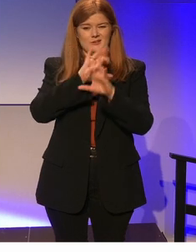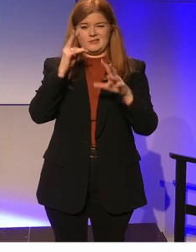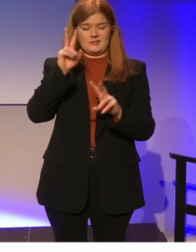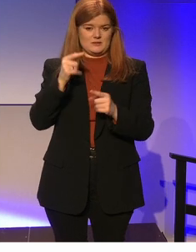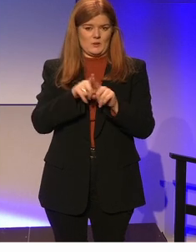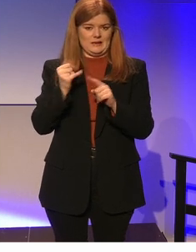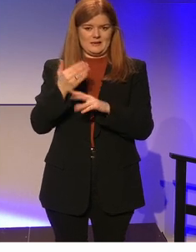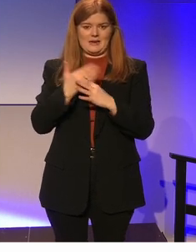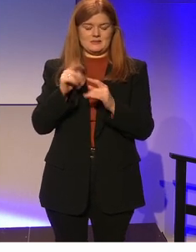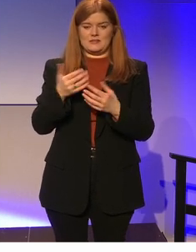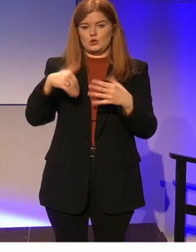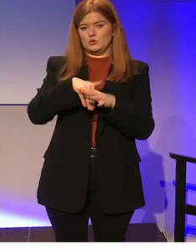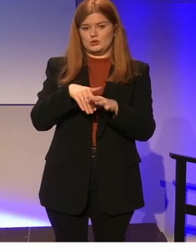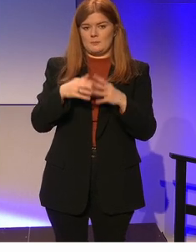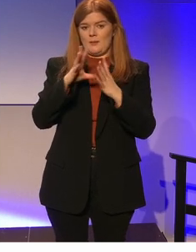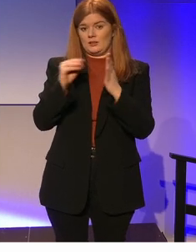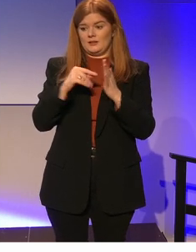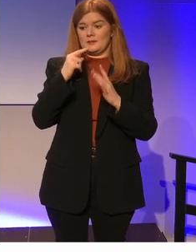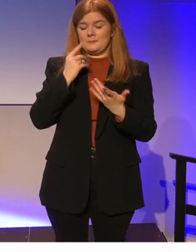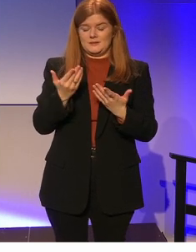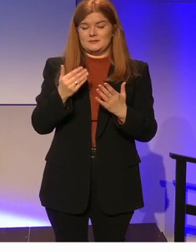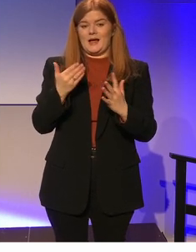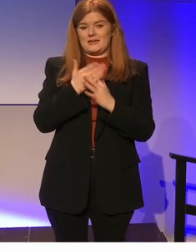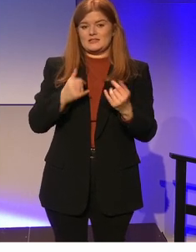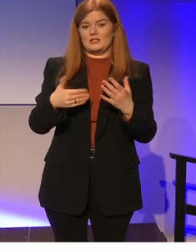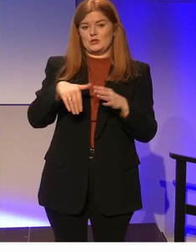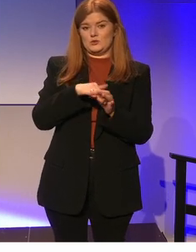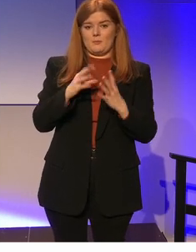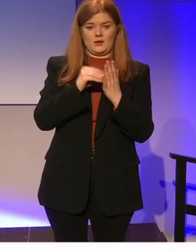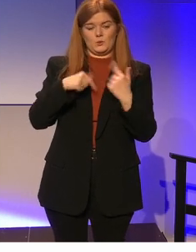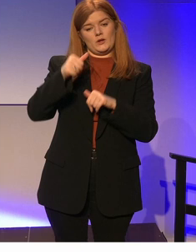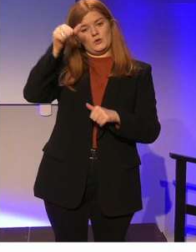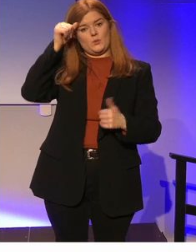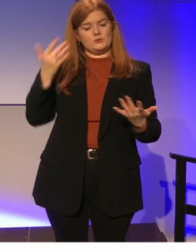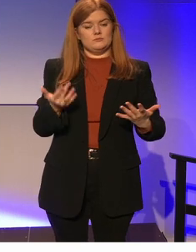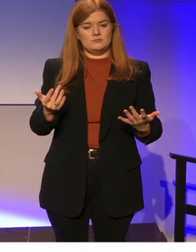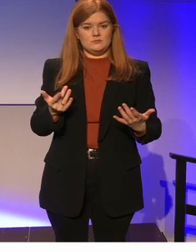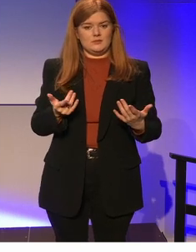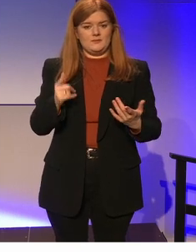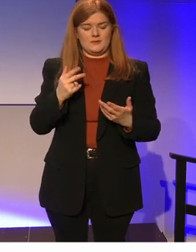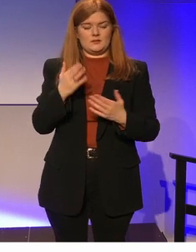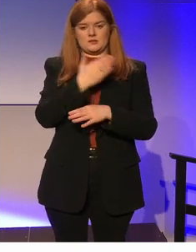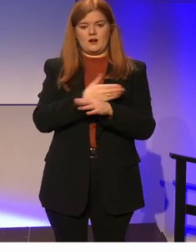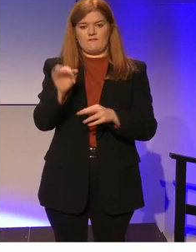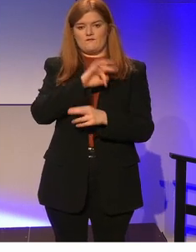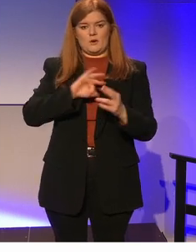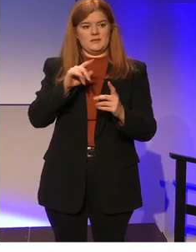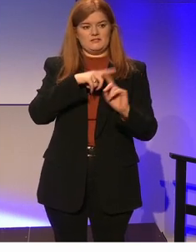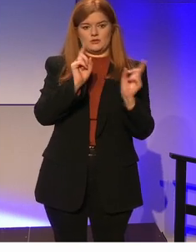can see this very much in the access and inclusion model. So the access and inclusion model, as we know, stemmed from an